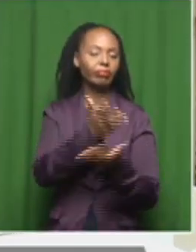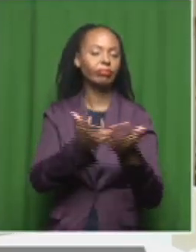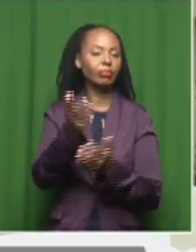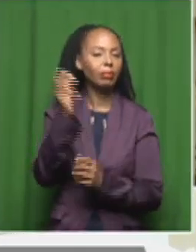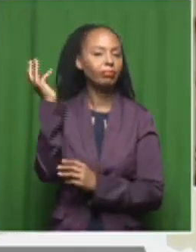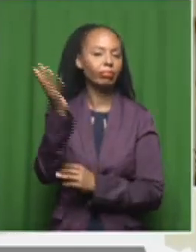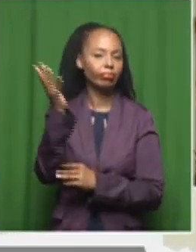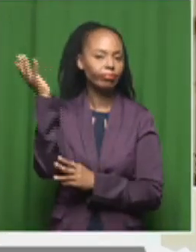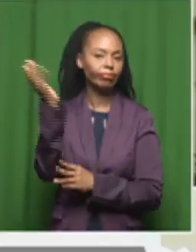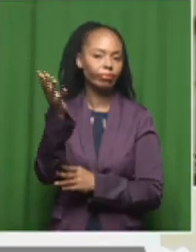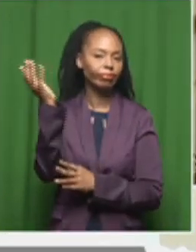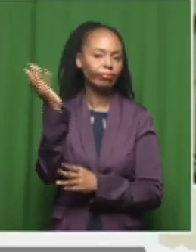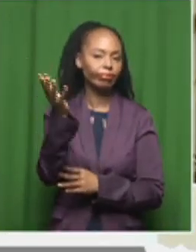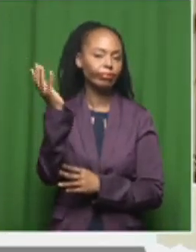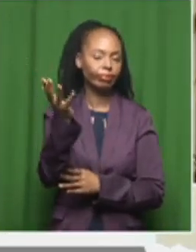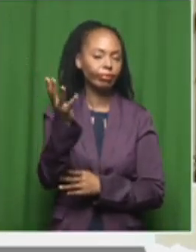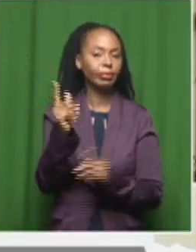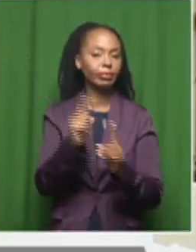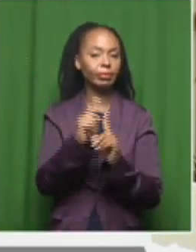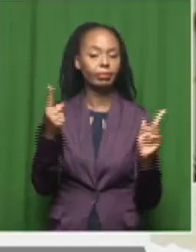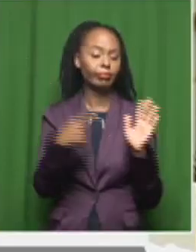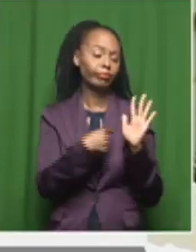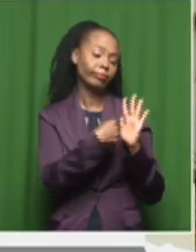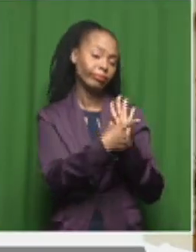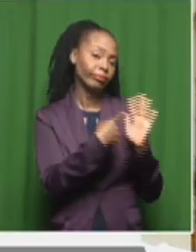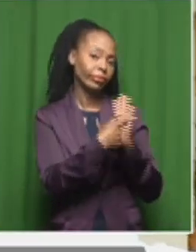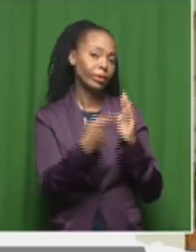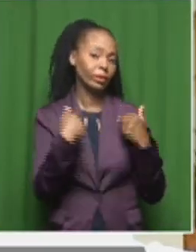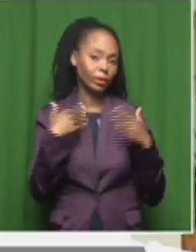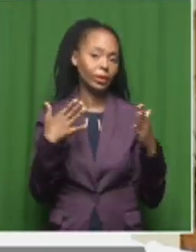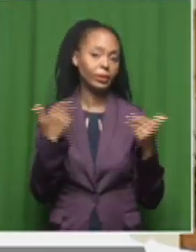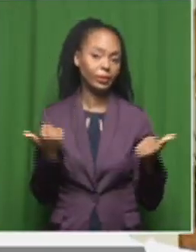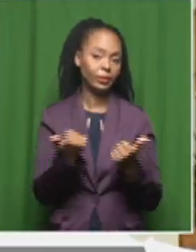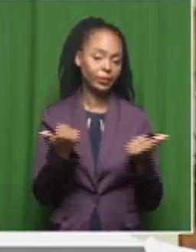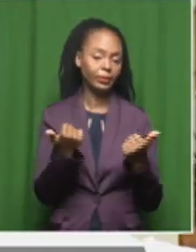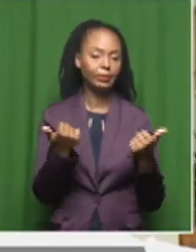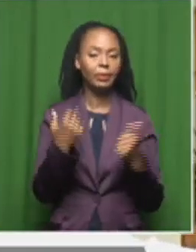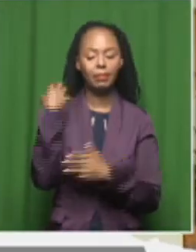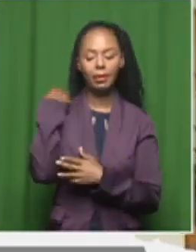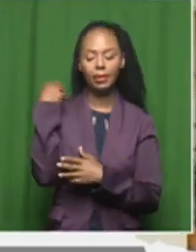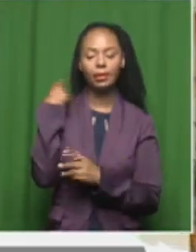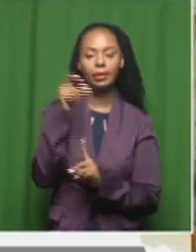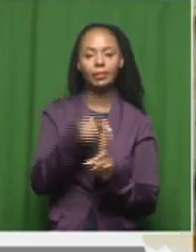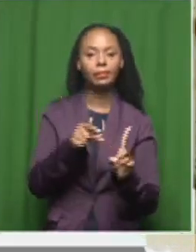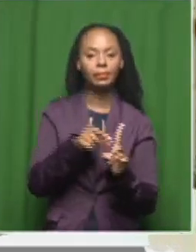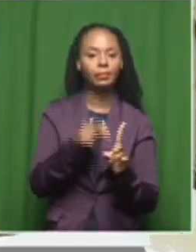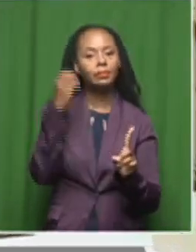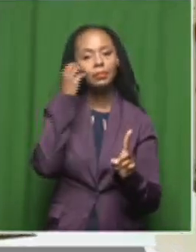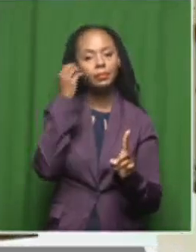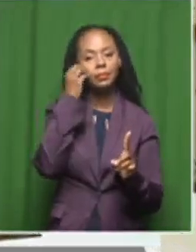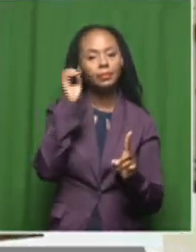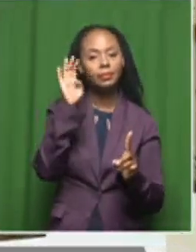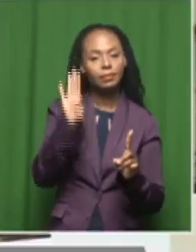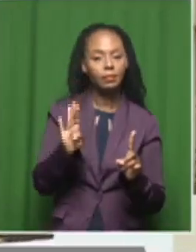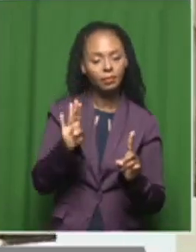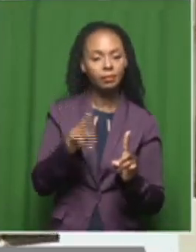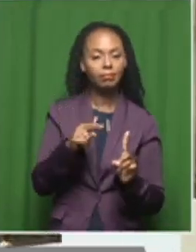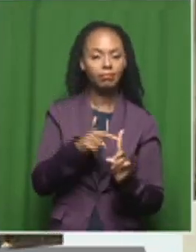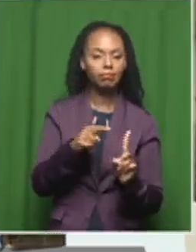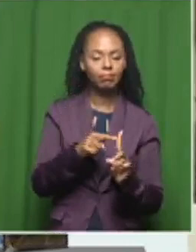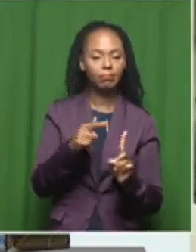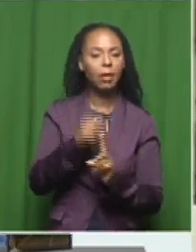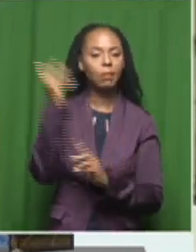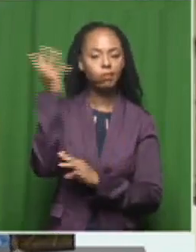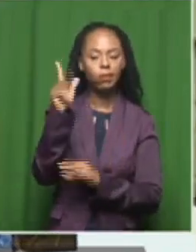also, we've already seen throughout the week, there was the minister, Dr. Blayden Zimande, speaking earlier in the week. And